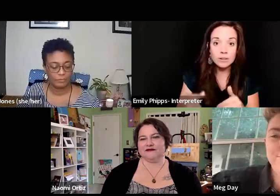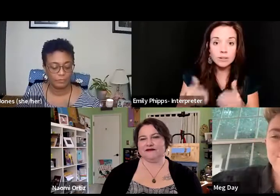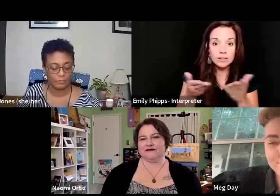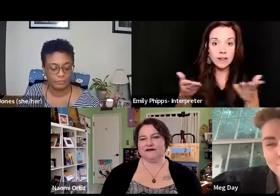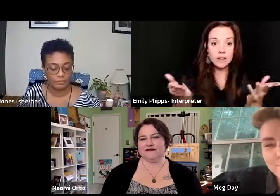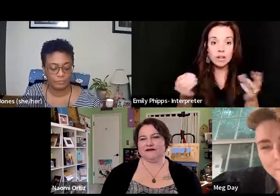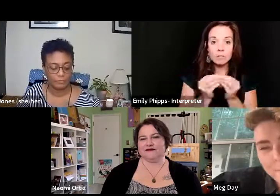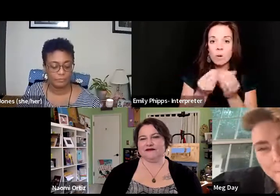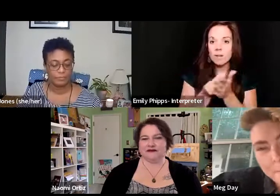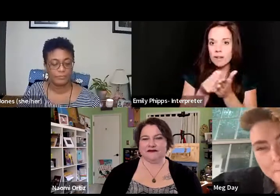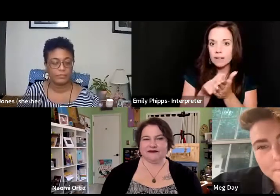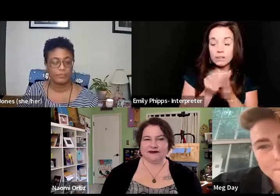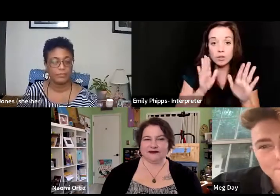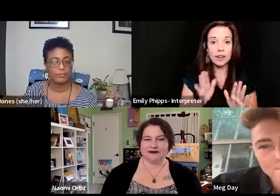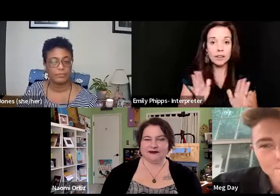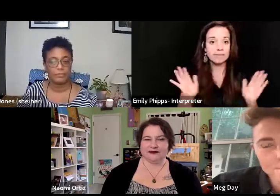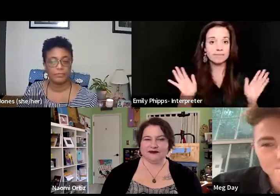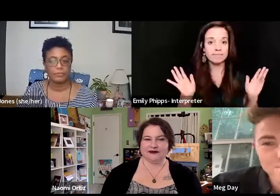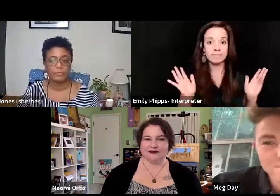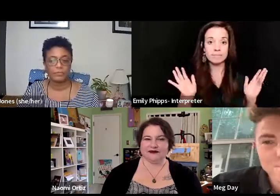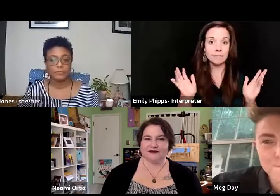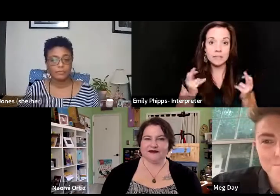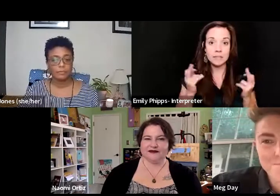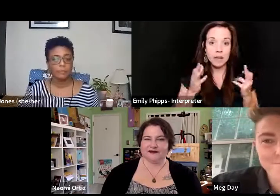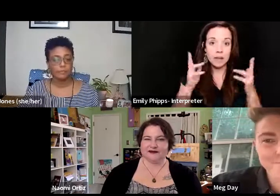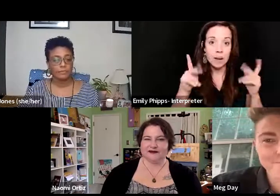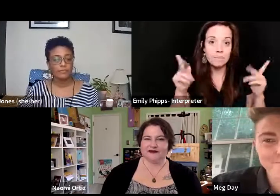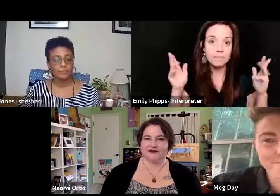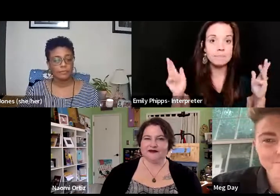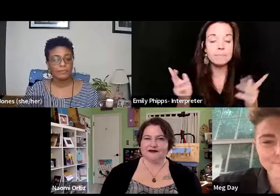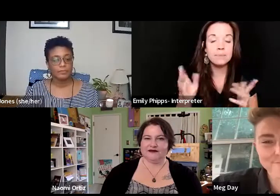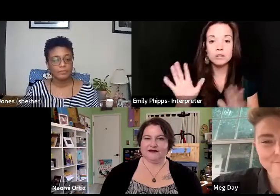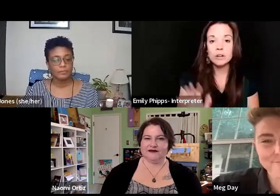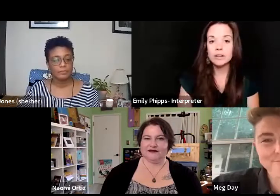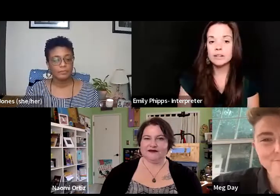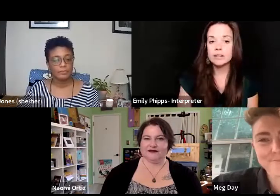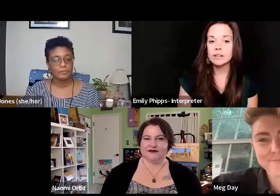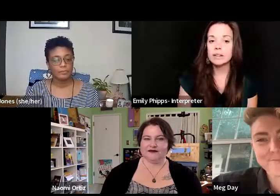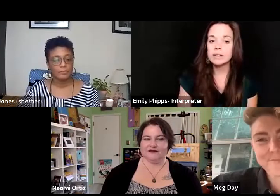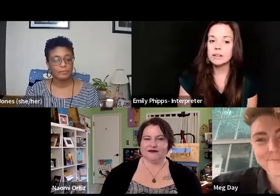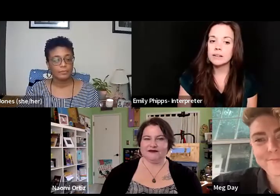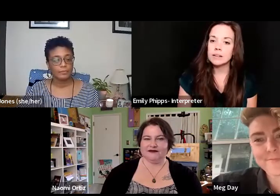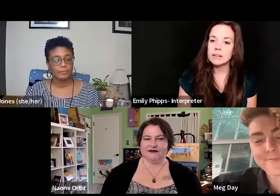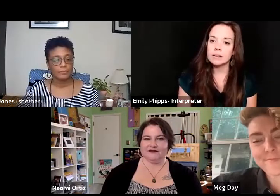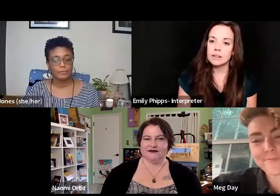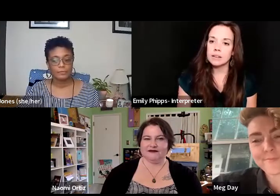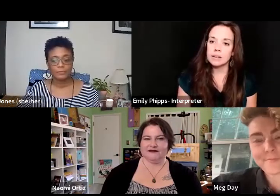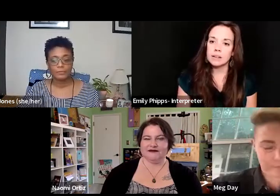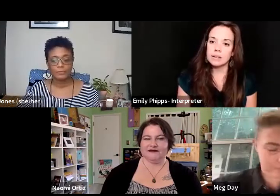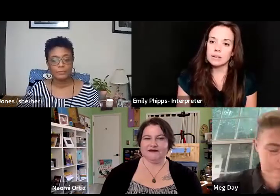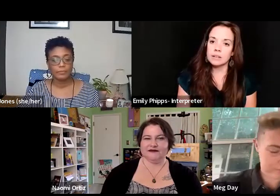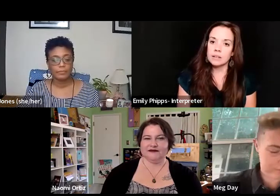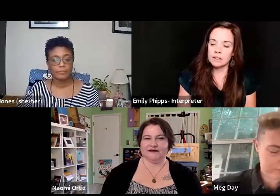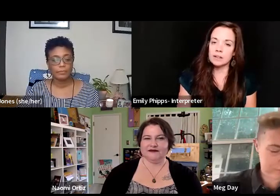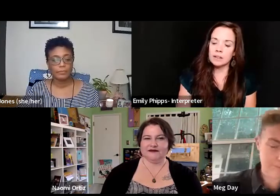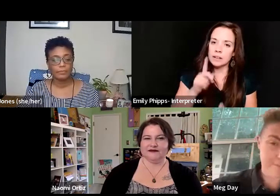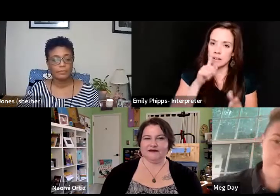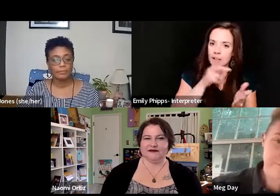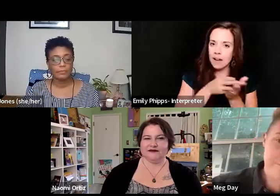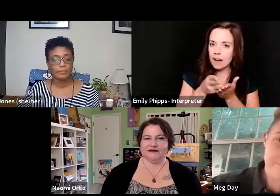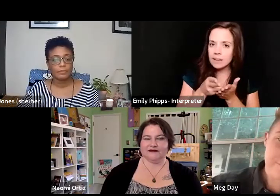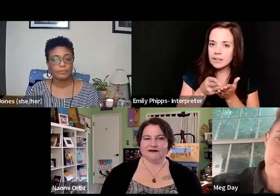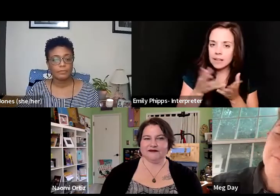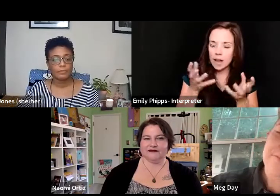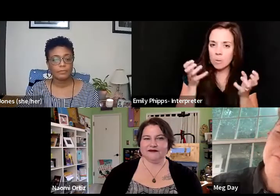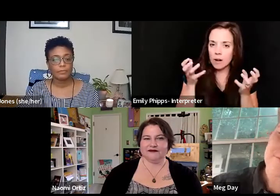And I'm like, you know what? Great. Like, yeah, let's fuck it up. It's great. I mean, but honestly, I'm just like, yeah, I want an end. I